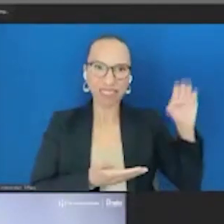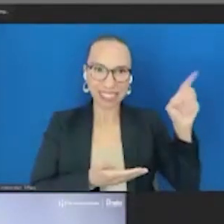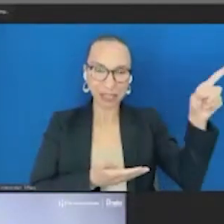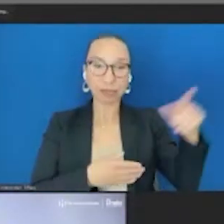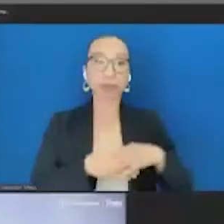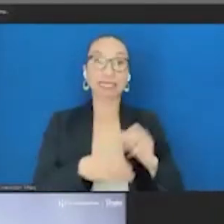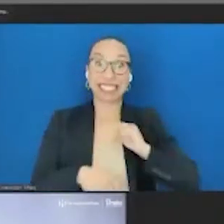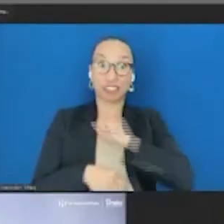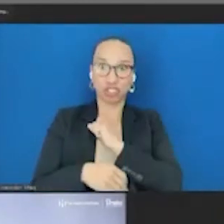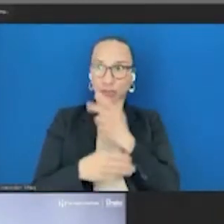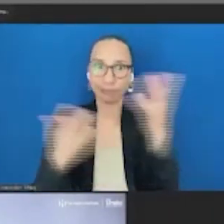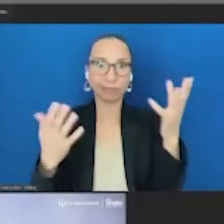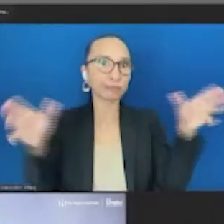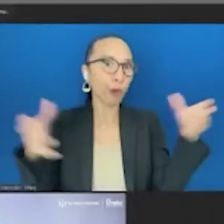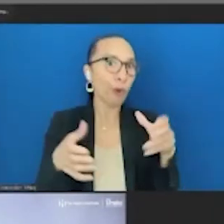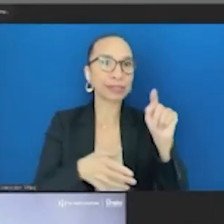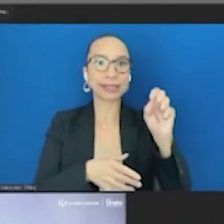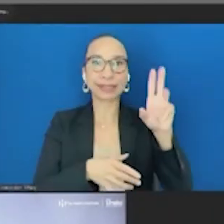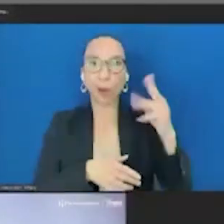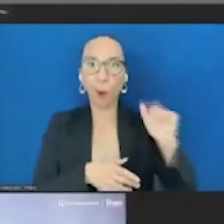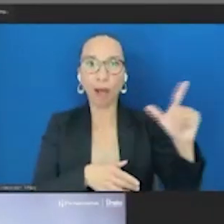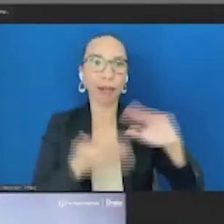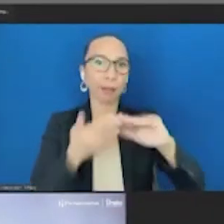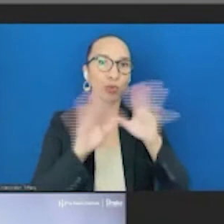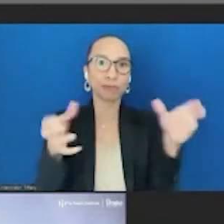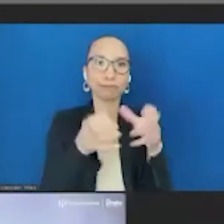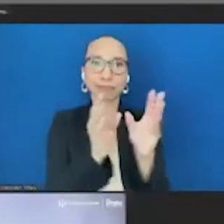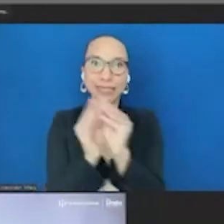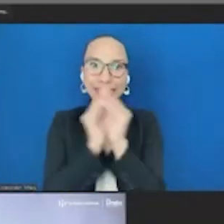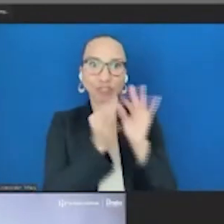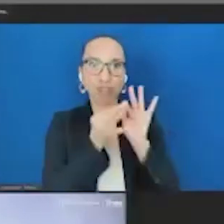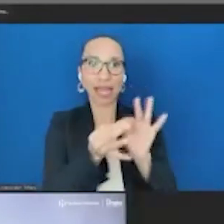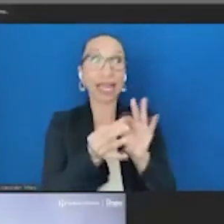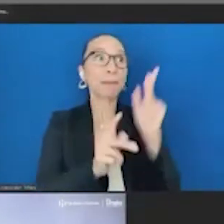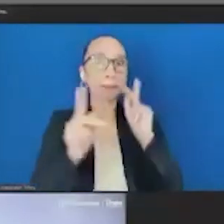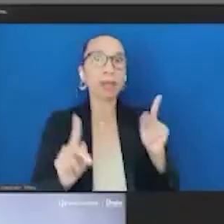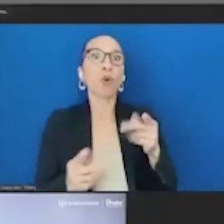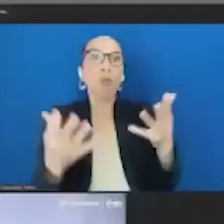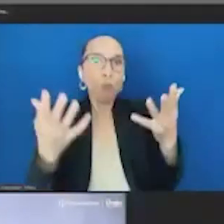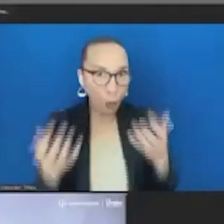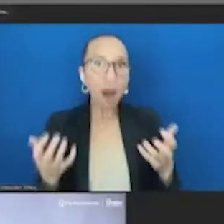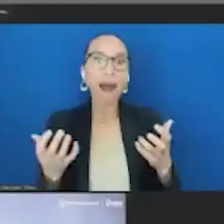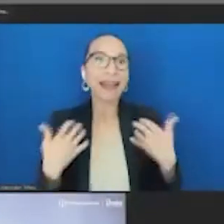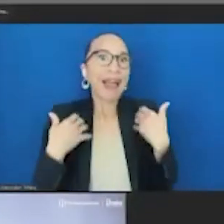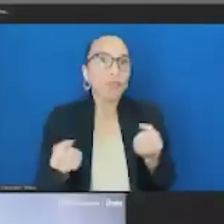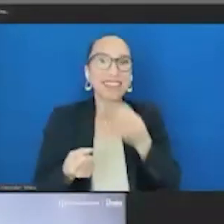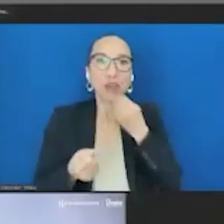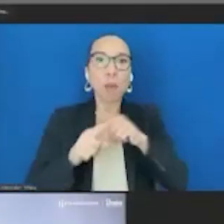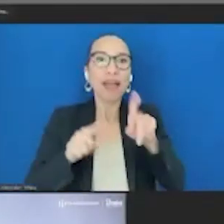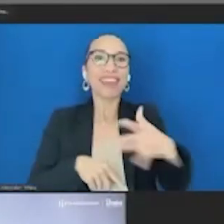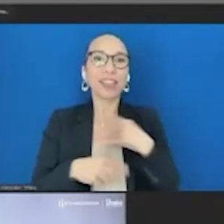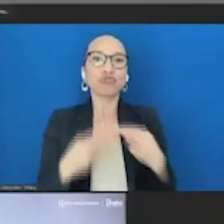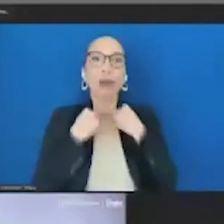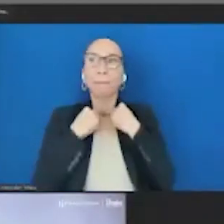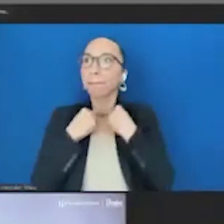on this issue, people want better food. They want healthy food, but they feel trapped. They